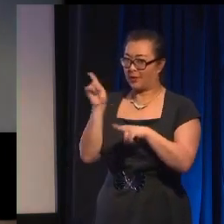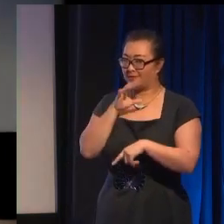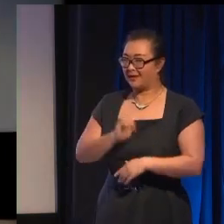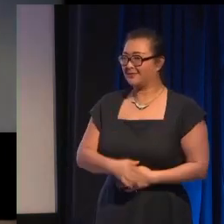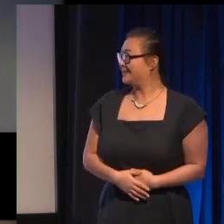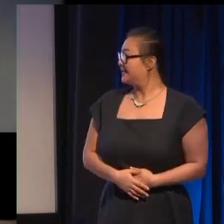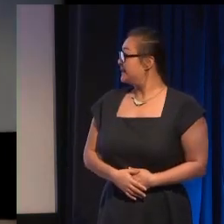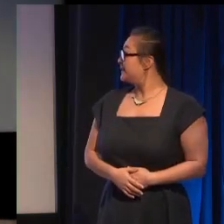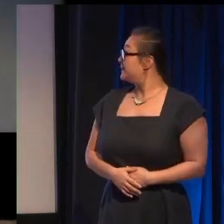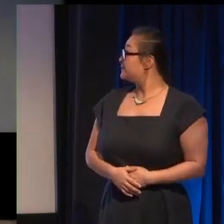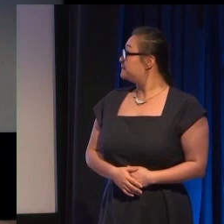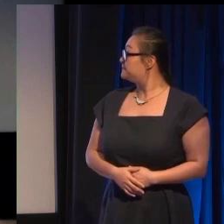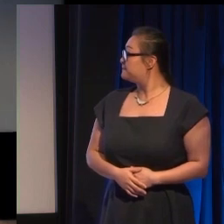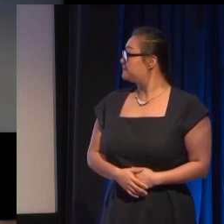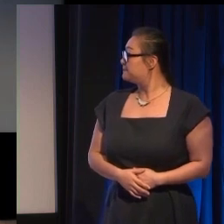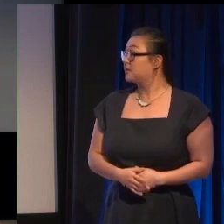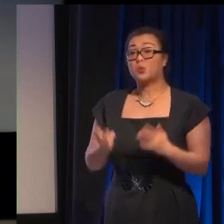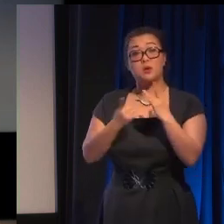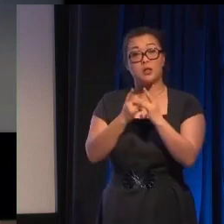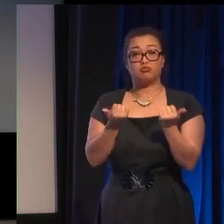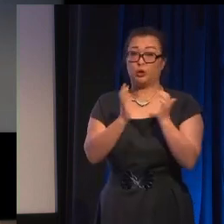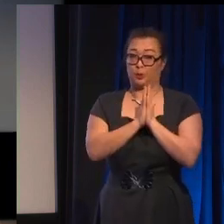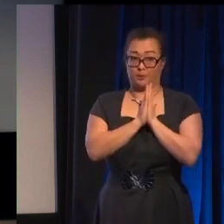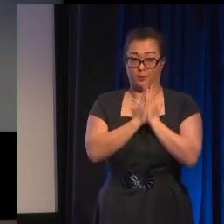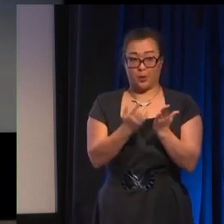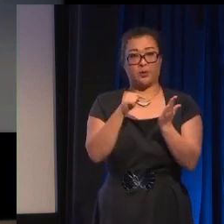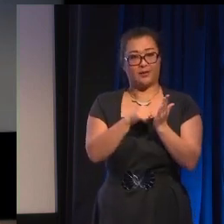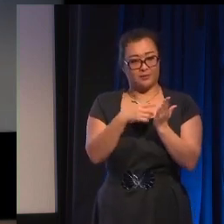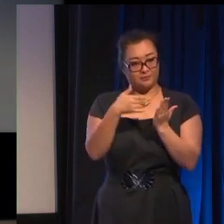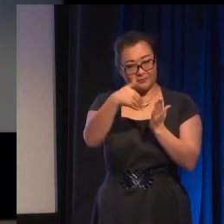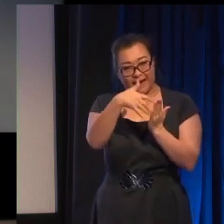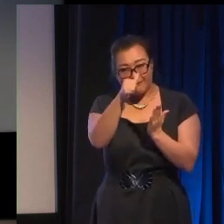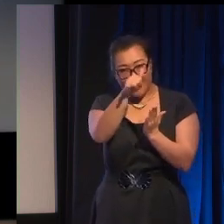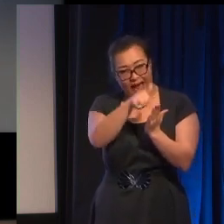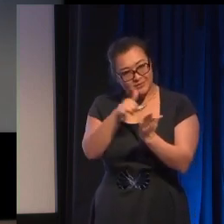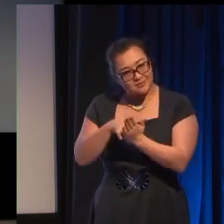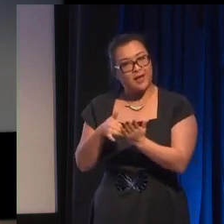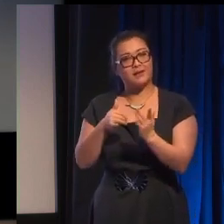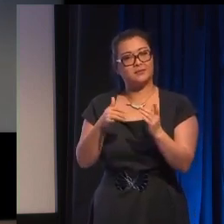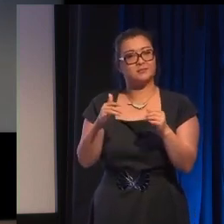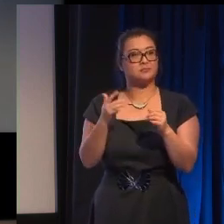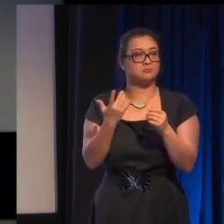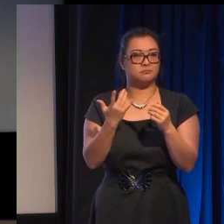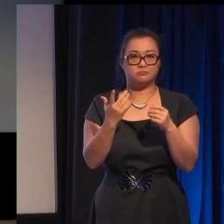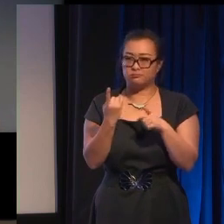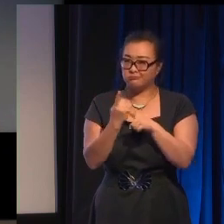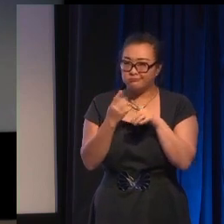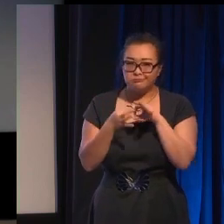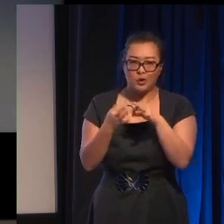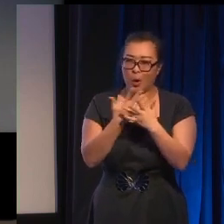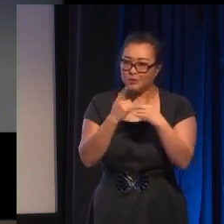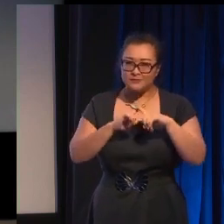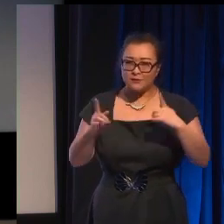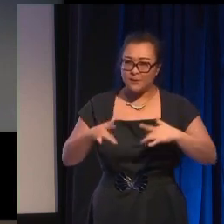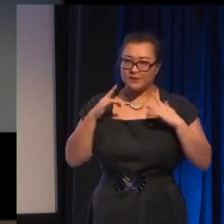here's another great book you can check out it has essays covering a lot of different perspectives so what are critics